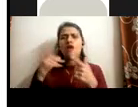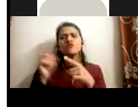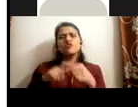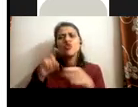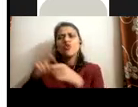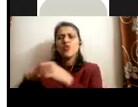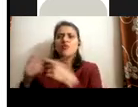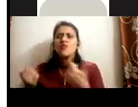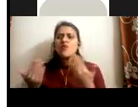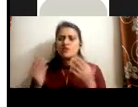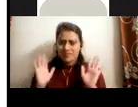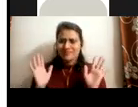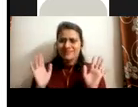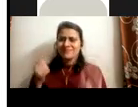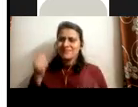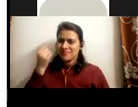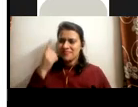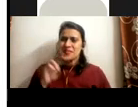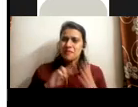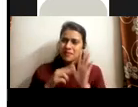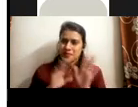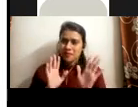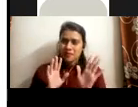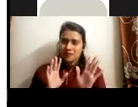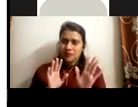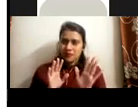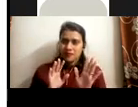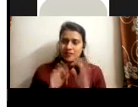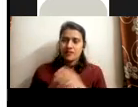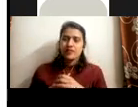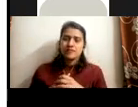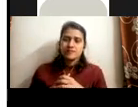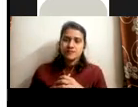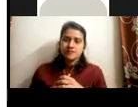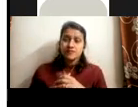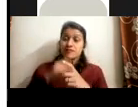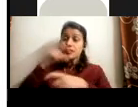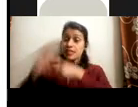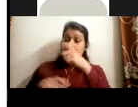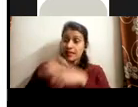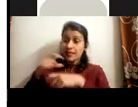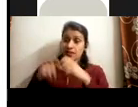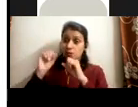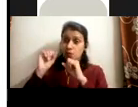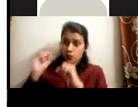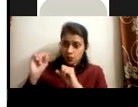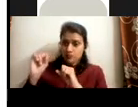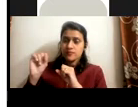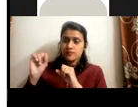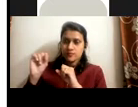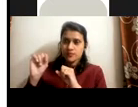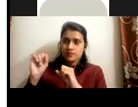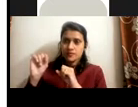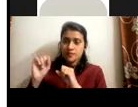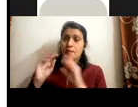It is just, uh, uh, only, uh, what I'm trying to just fix here is employer then gives a light, a